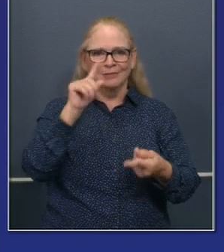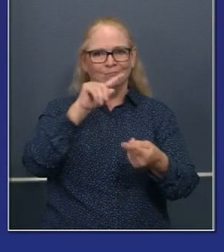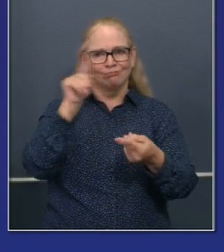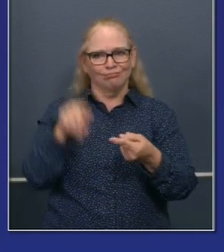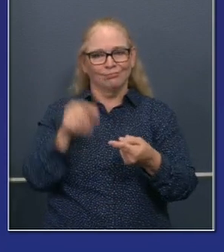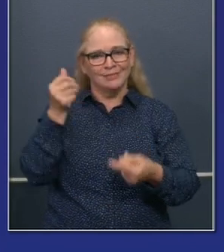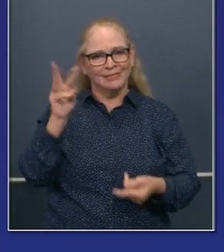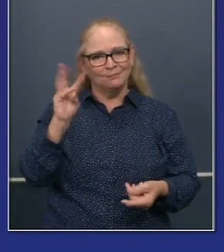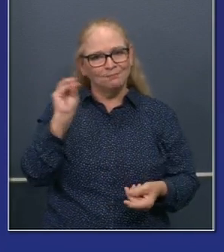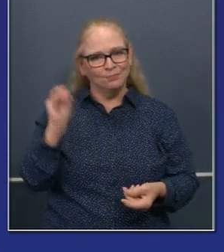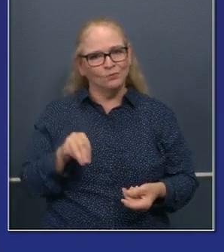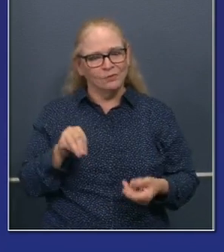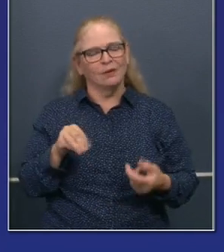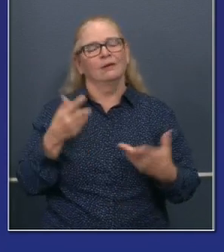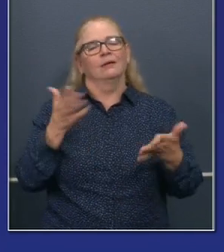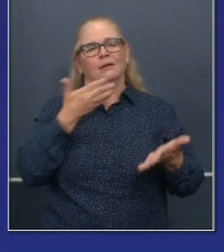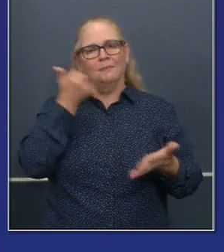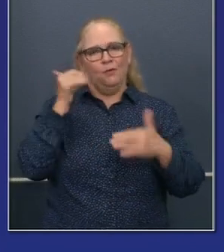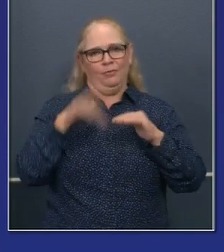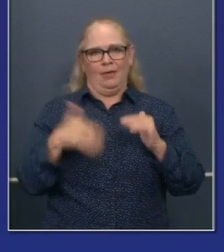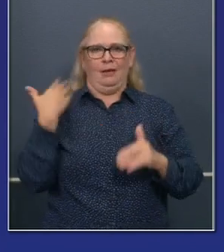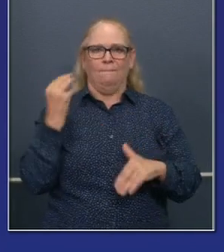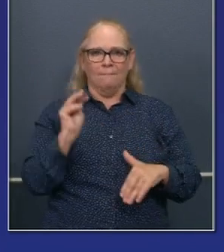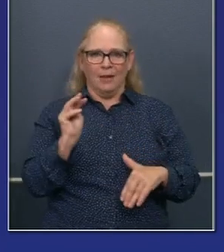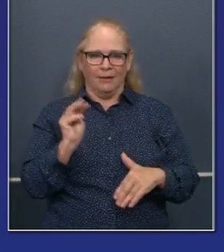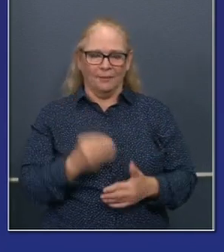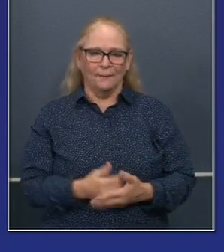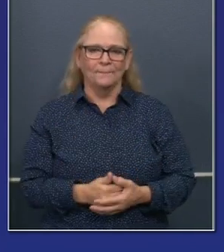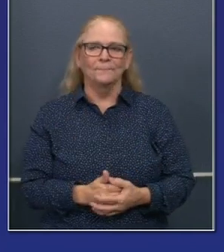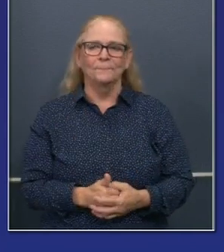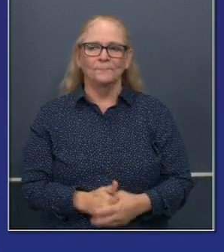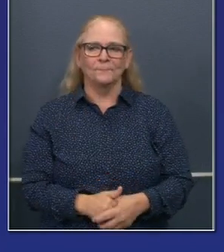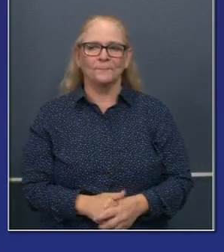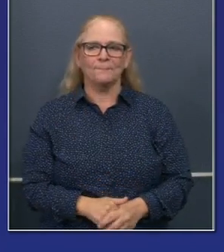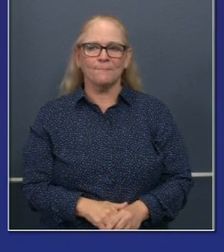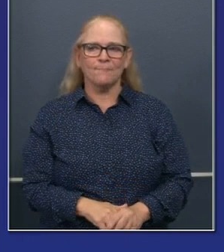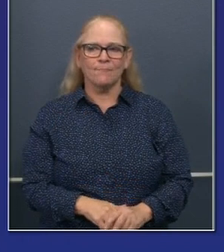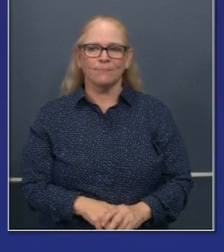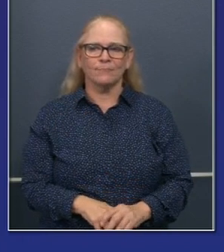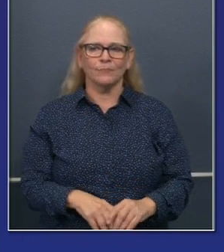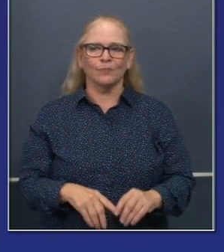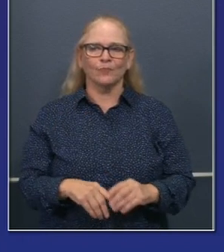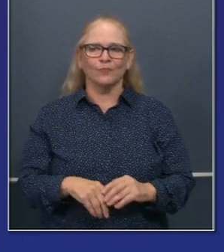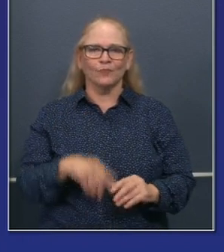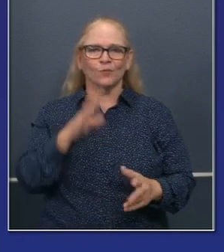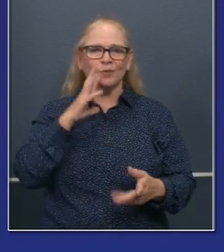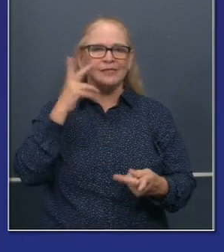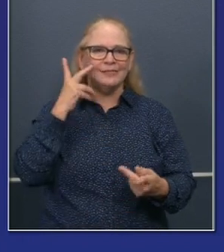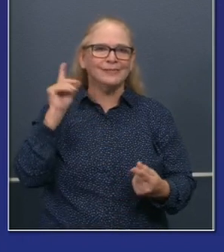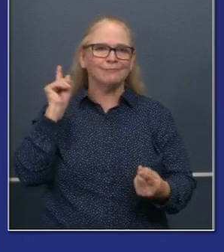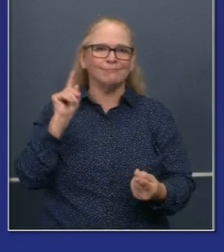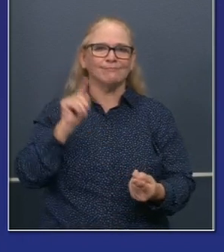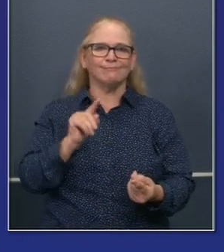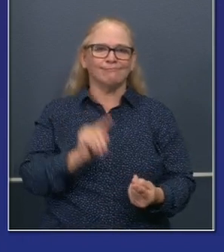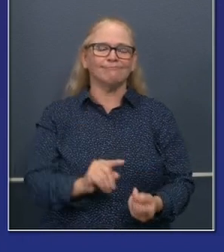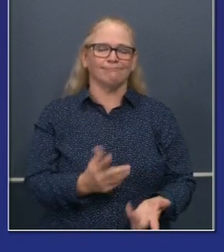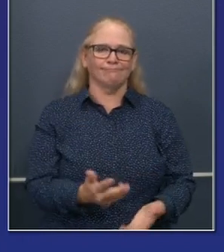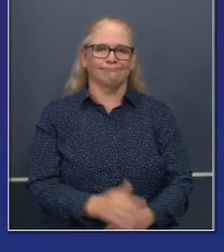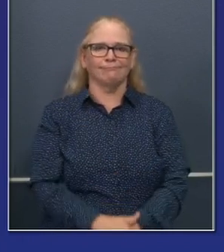admissions over a 14 day period. So tracking similarly, uh, to the decreases we're seeing 19% in